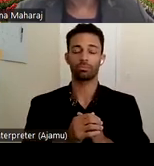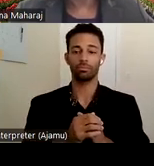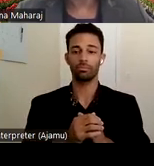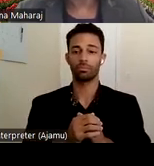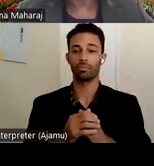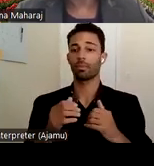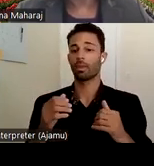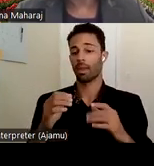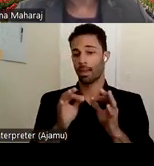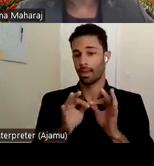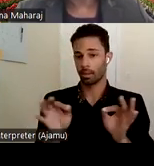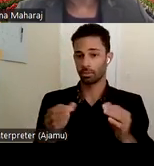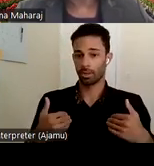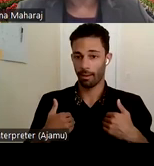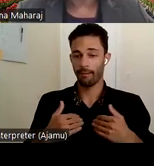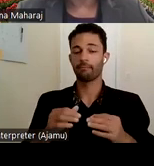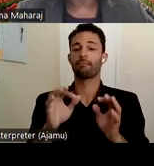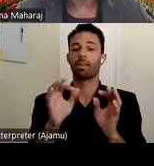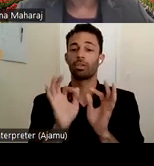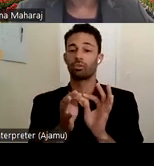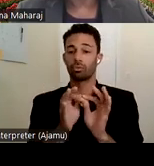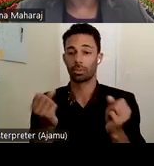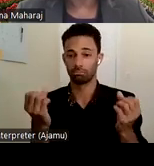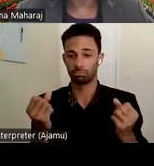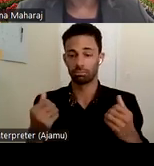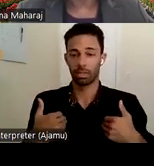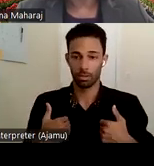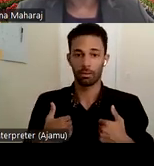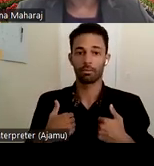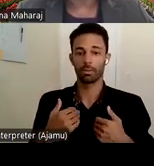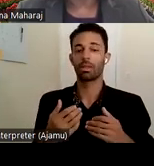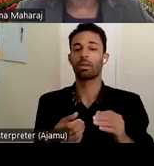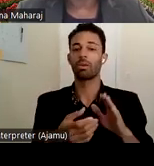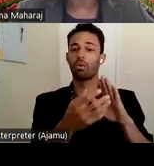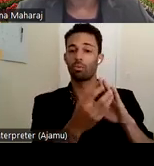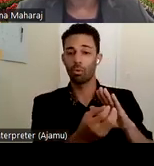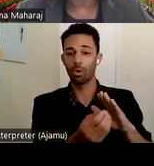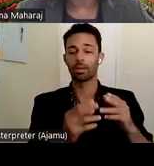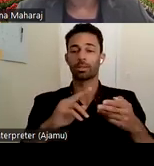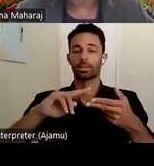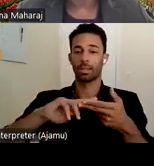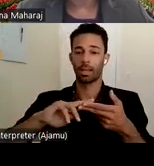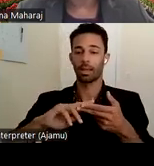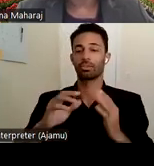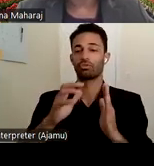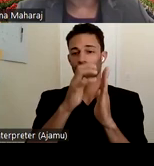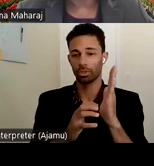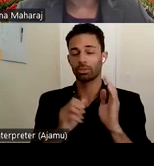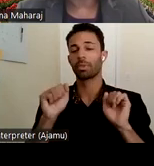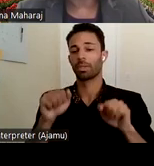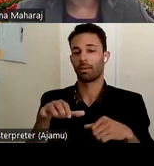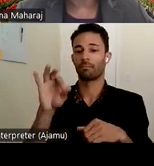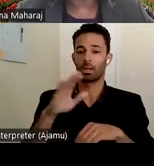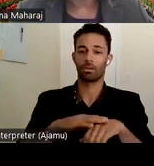available. We have American Sign Language. And the recording, the slides, the transcripts, and the meeting materials, you can find those on the